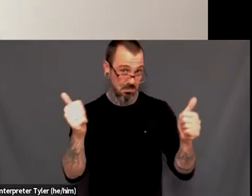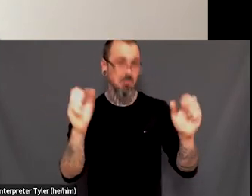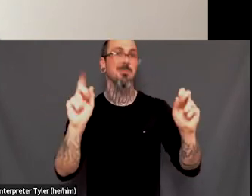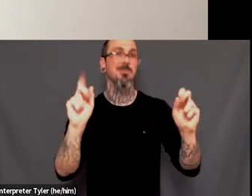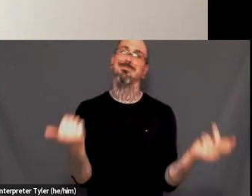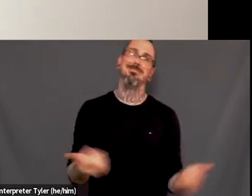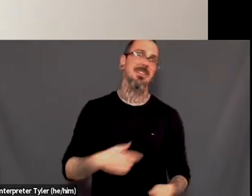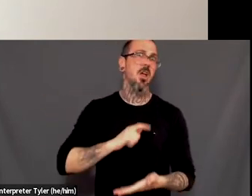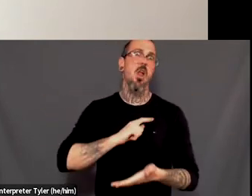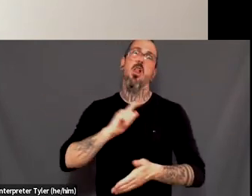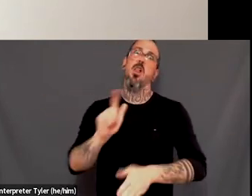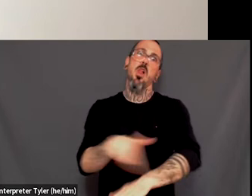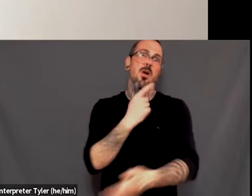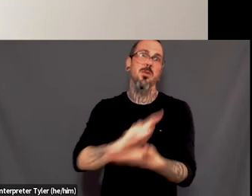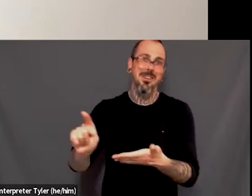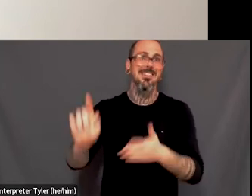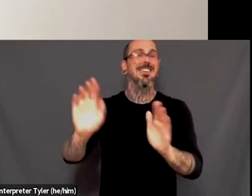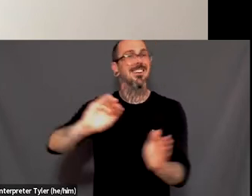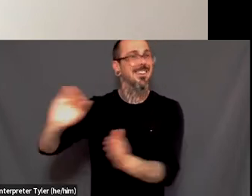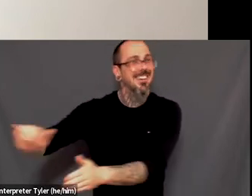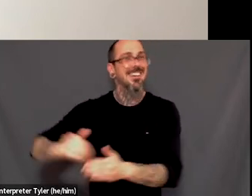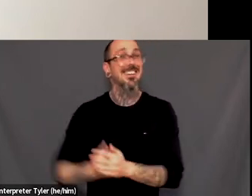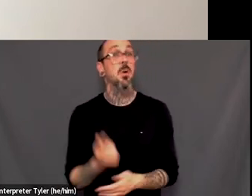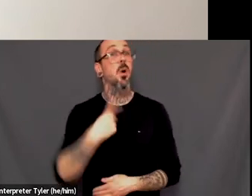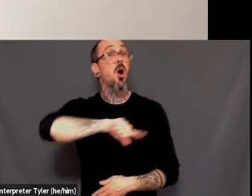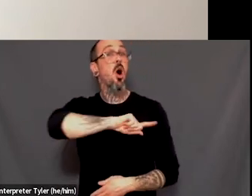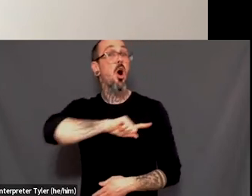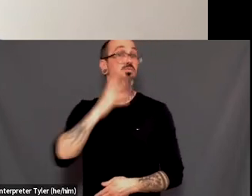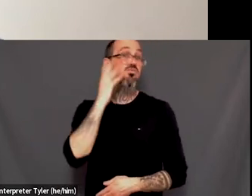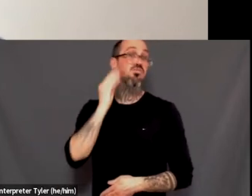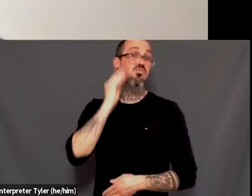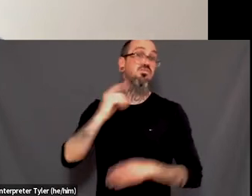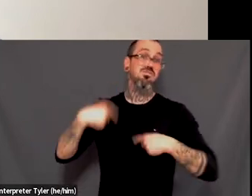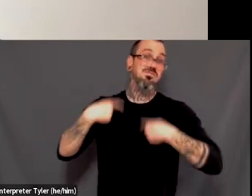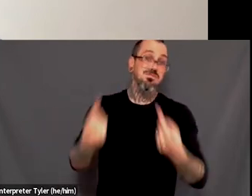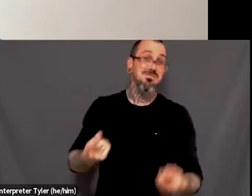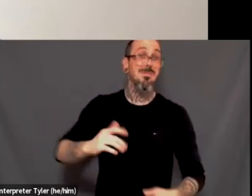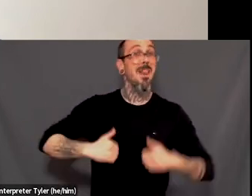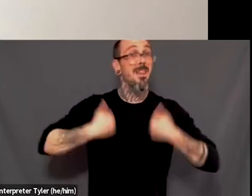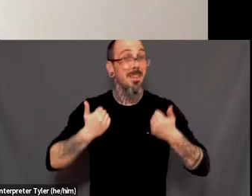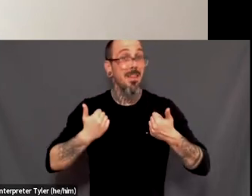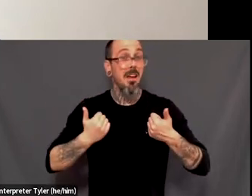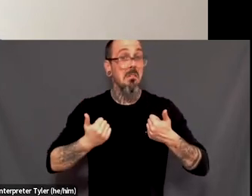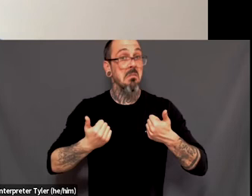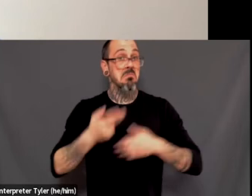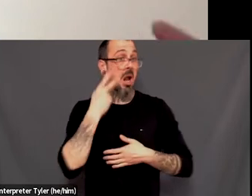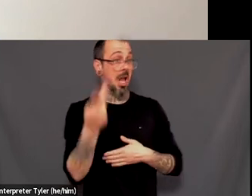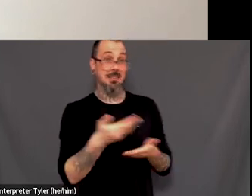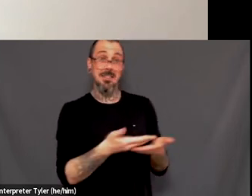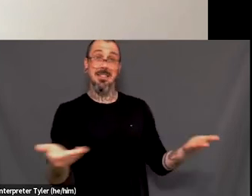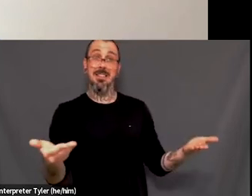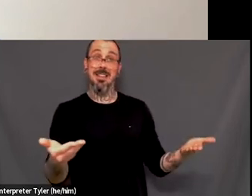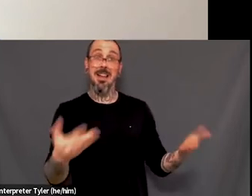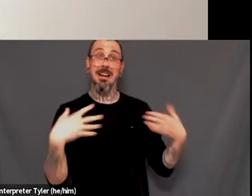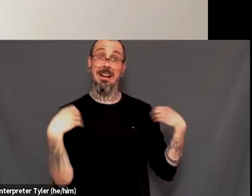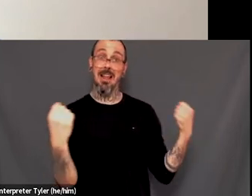if, if we're not seeing it reflected in those who are working in the, in the healthcare field, and it's really important what you said, Leanne too, like